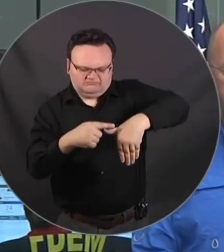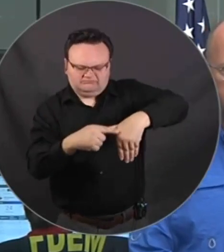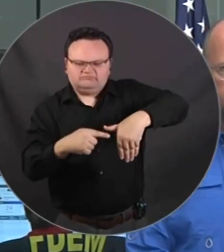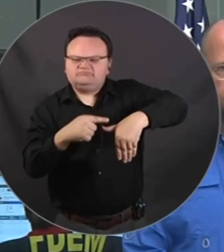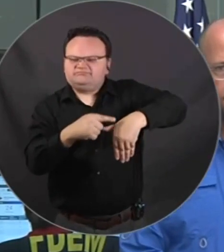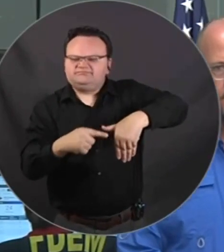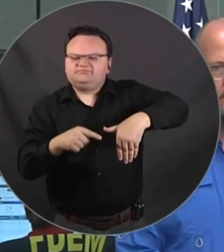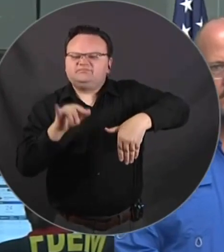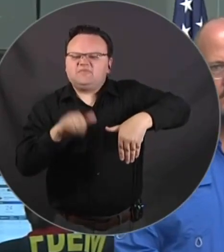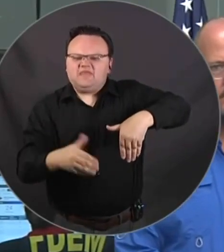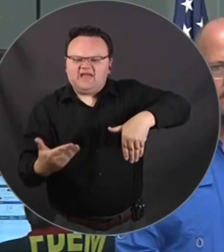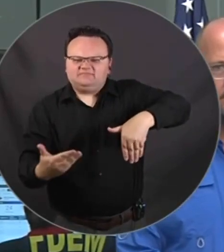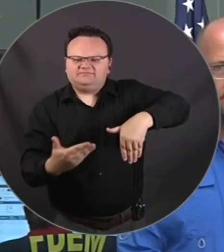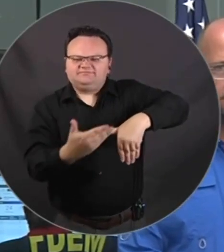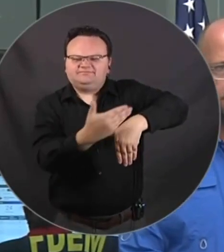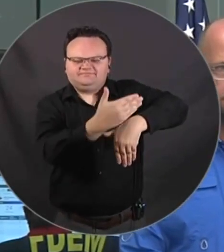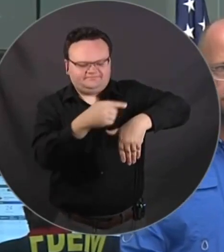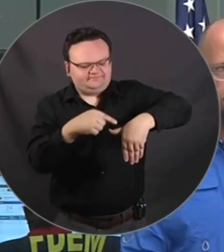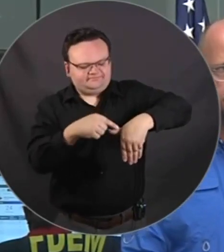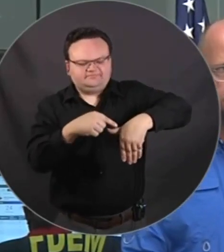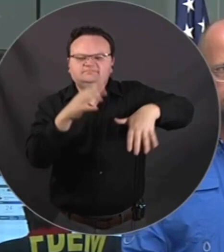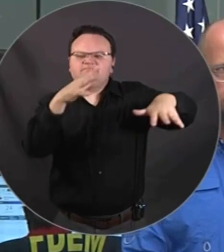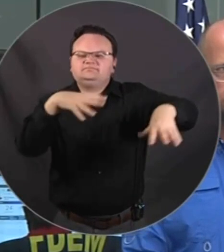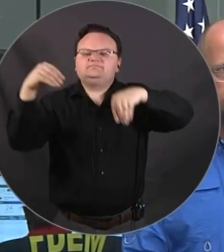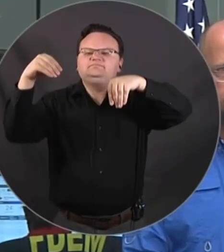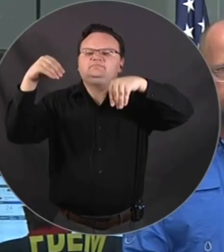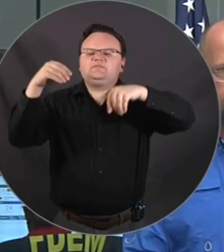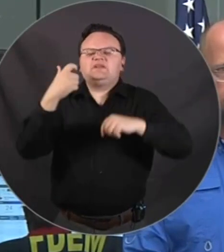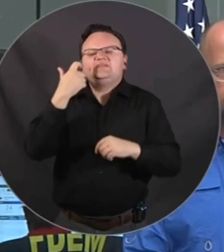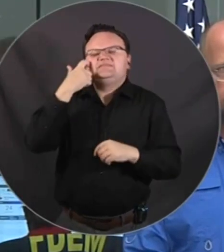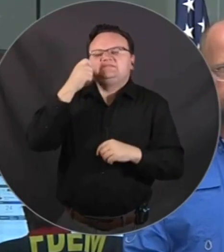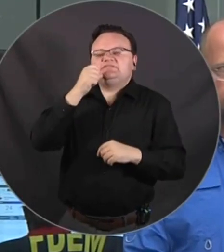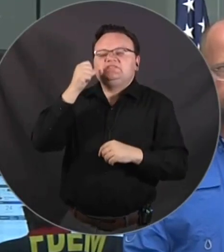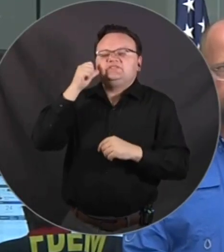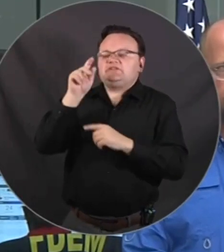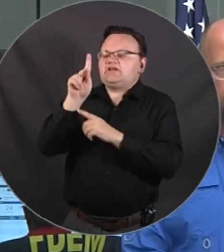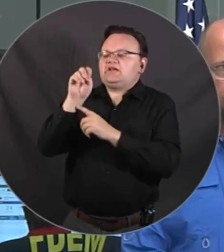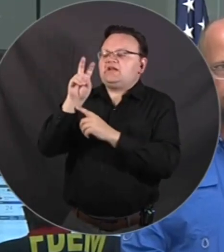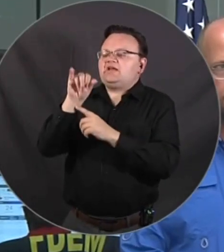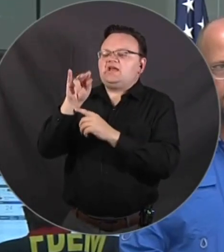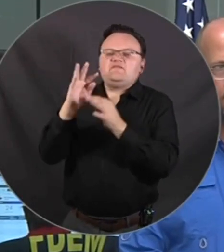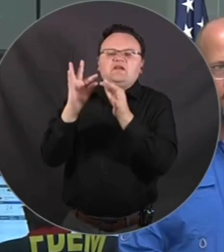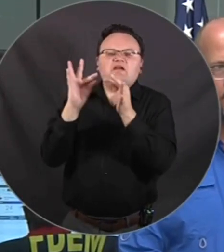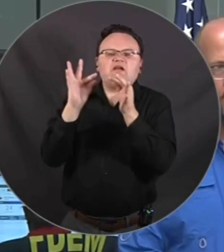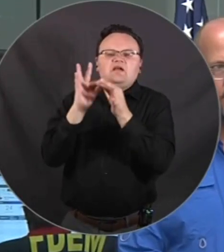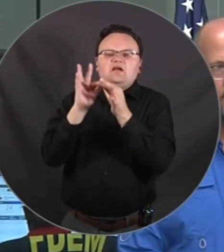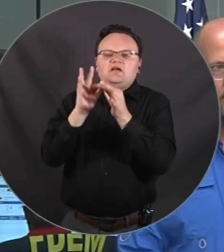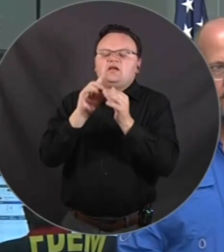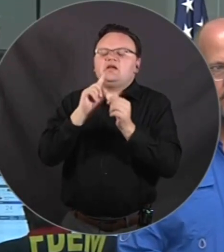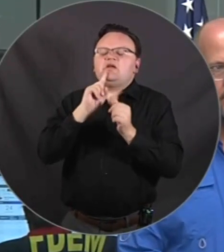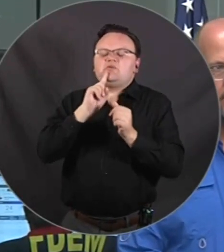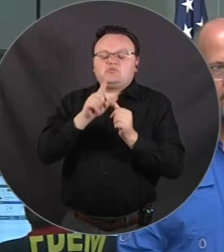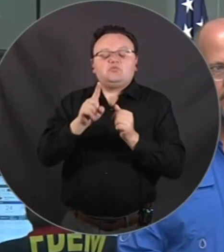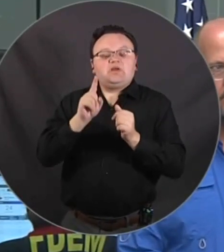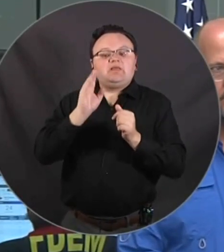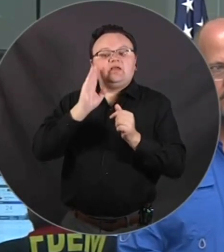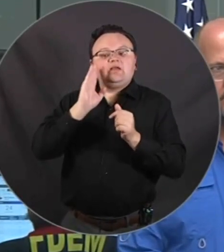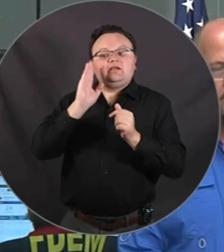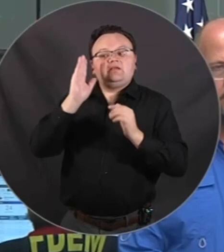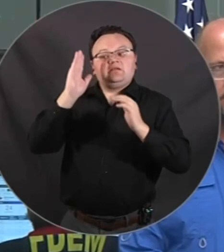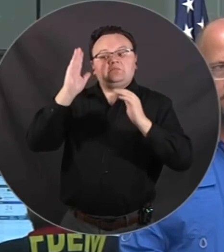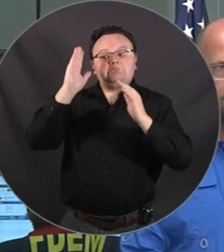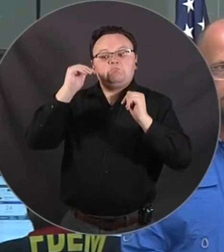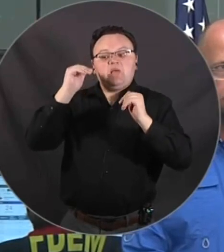of the storm and so uh what kevin said yesterday is um that there would be significant progress within 48 hours